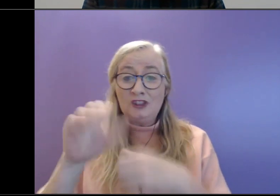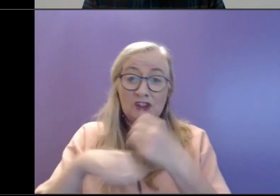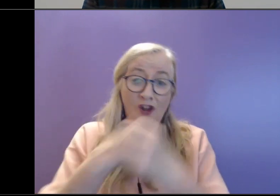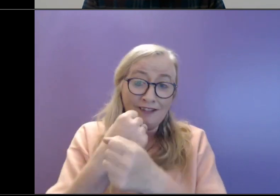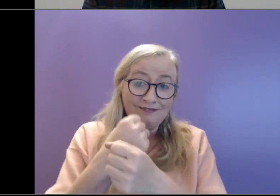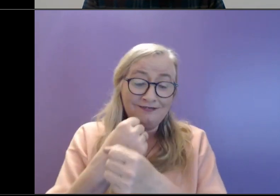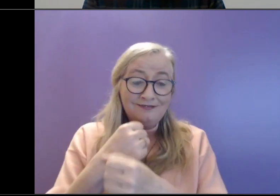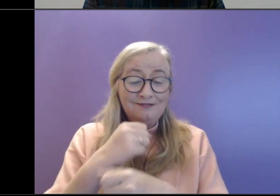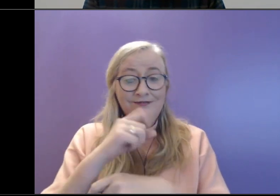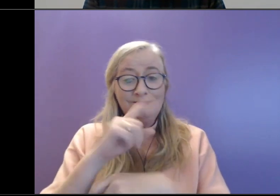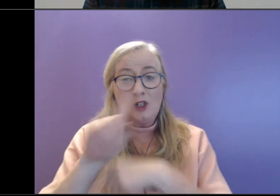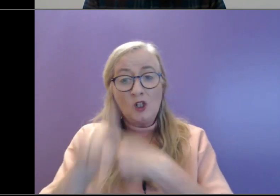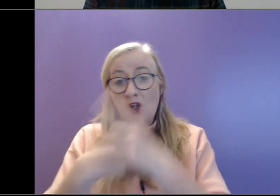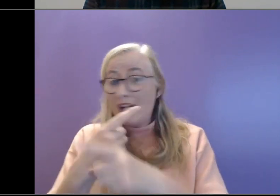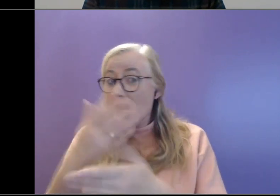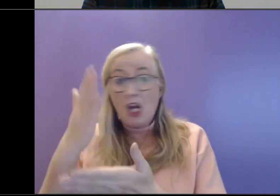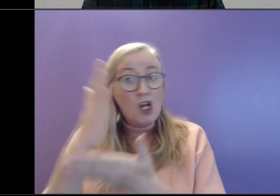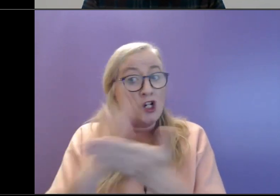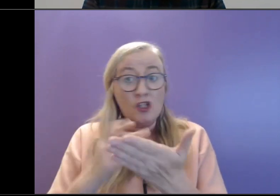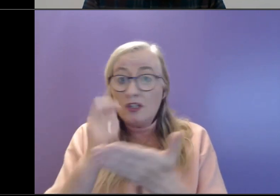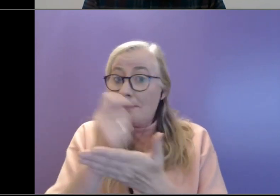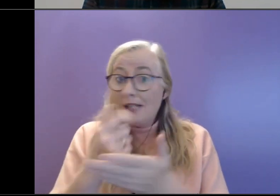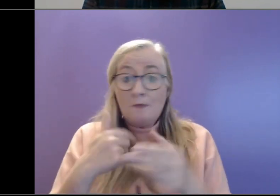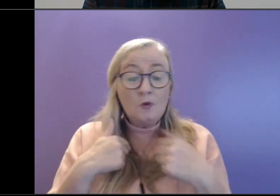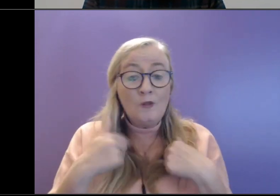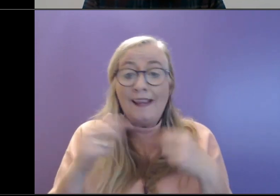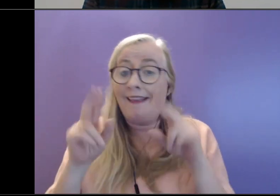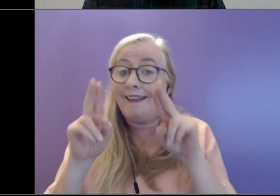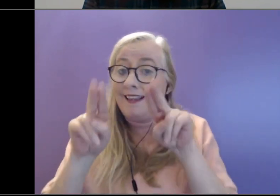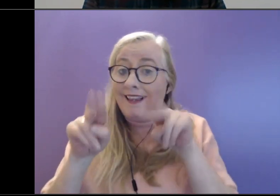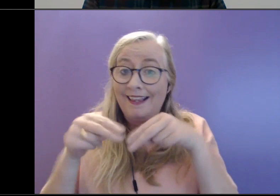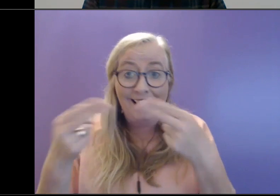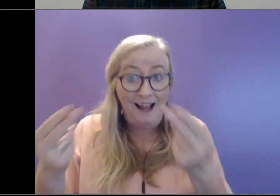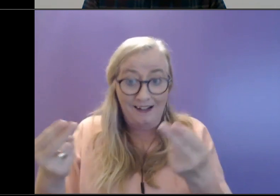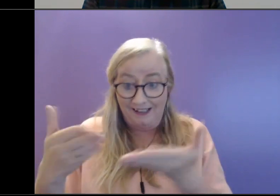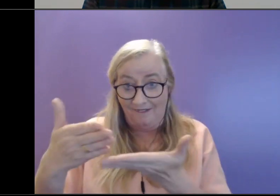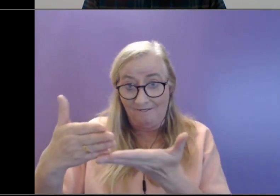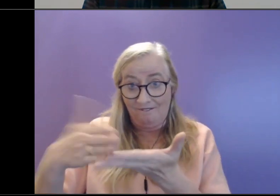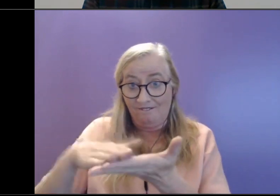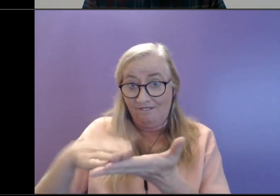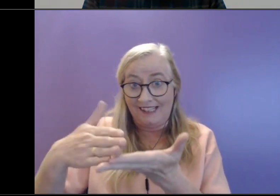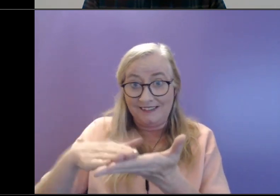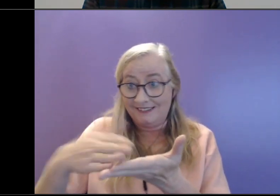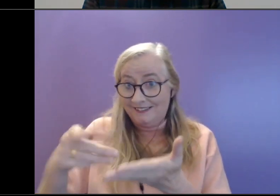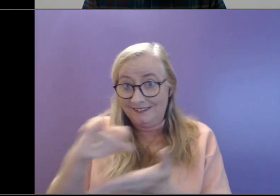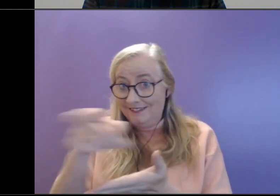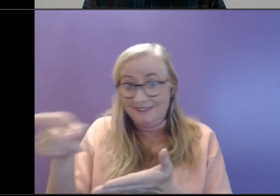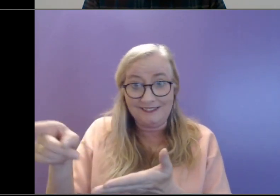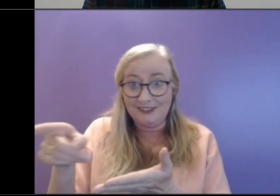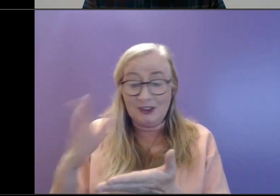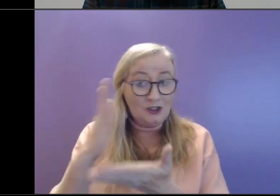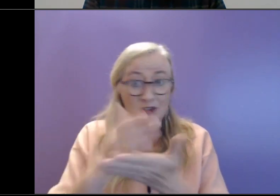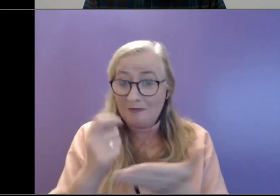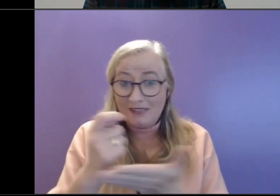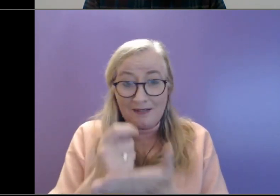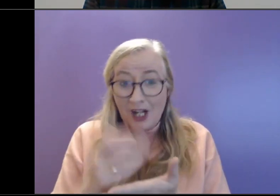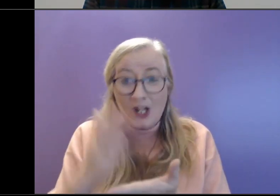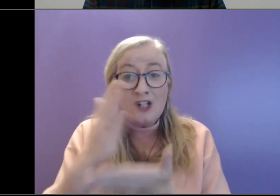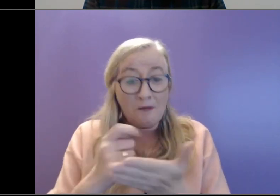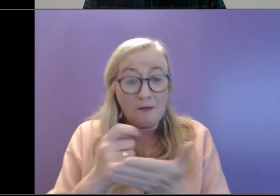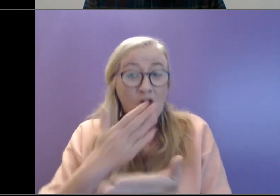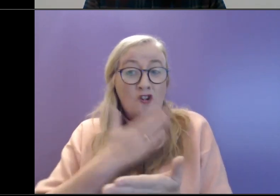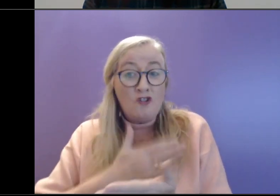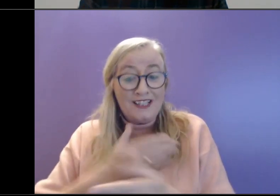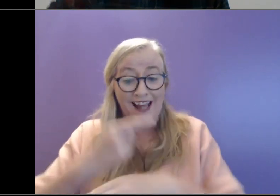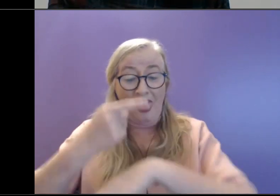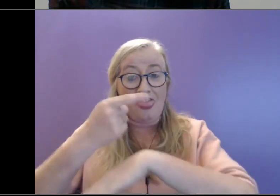And sometimes we can't, there's no simple fix to it. And sometimes we have to be there for the ups